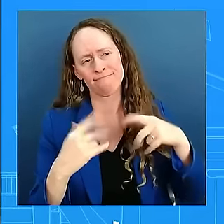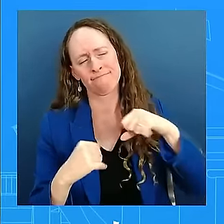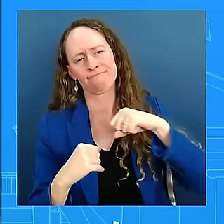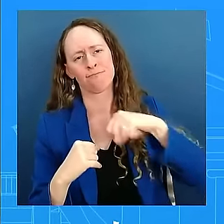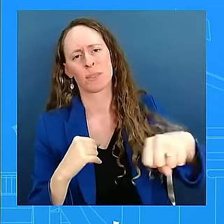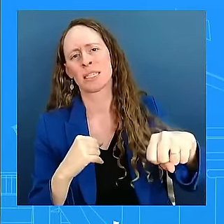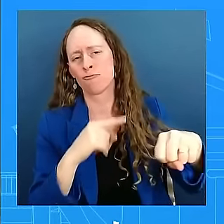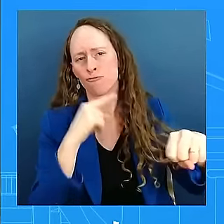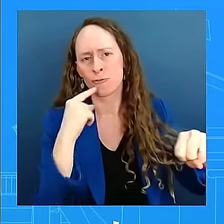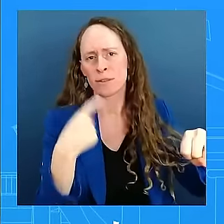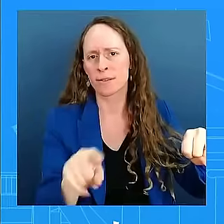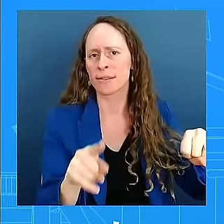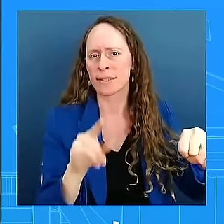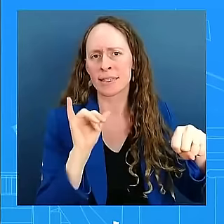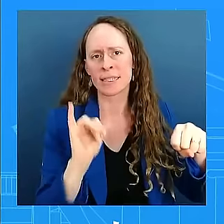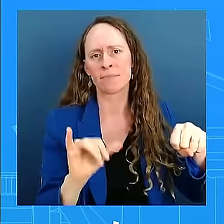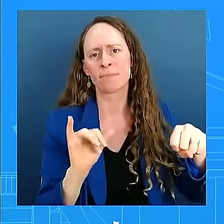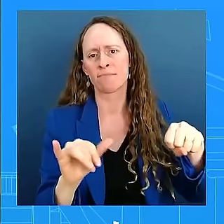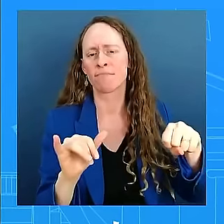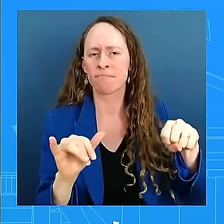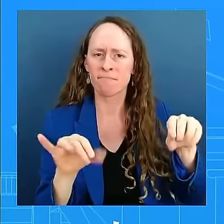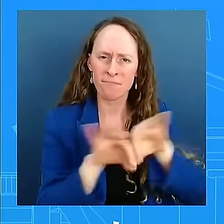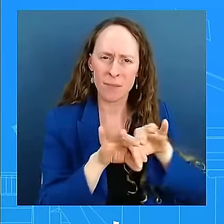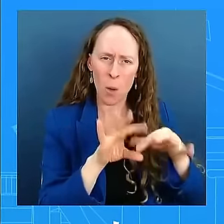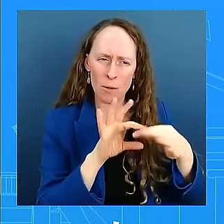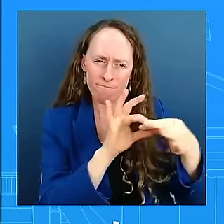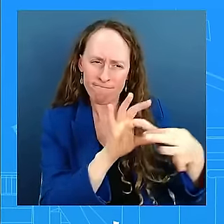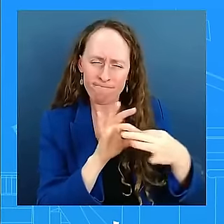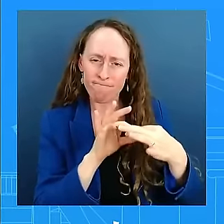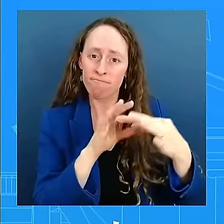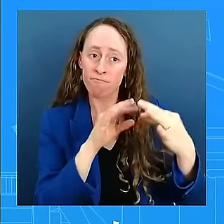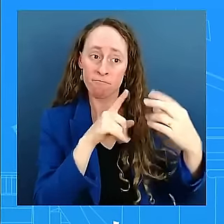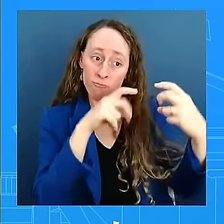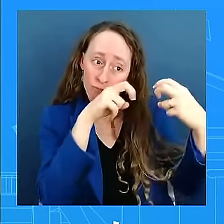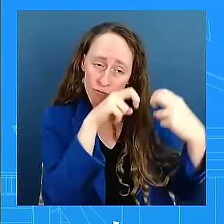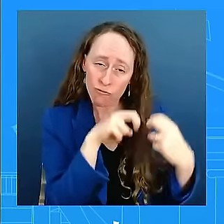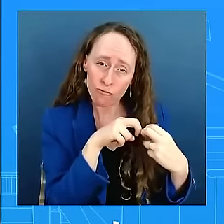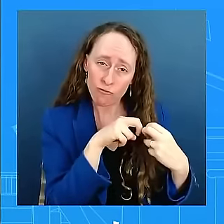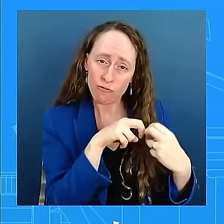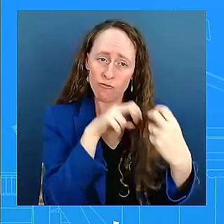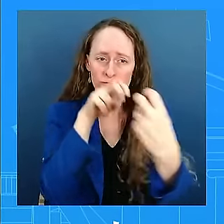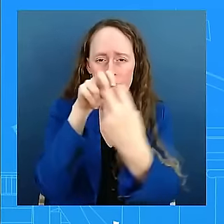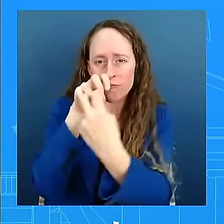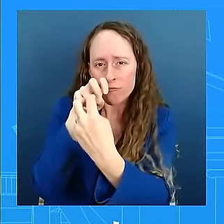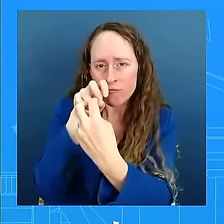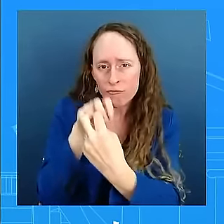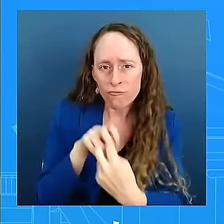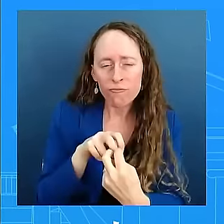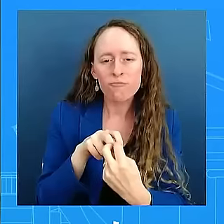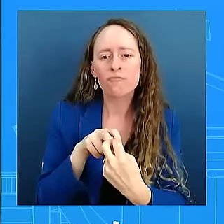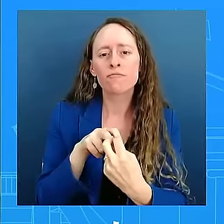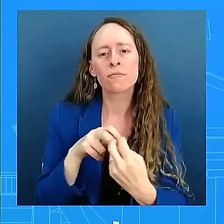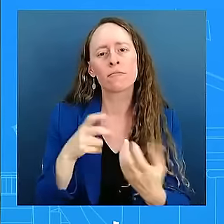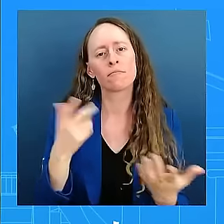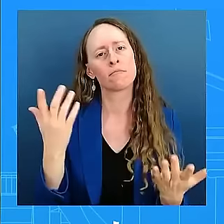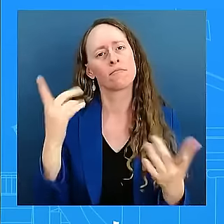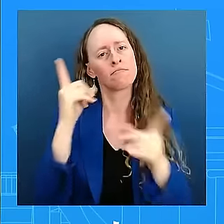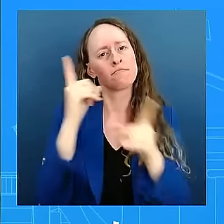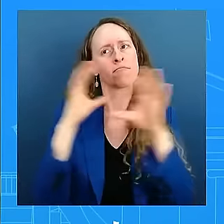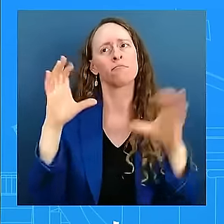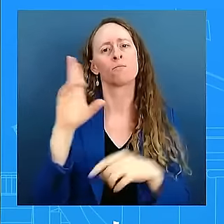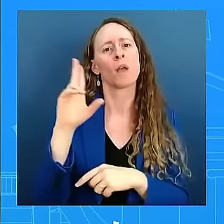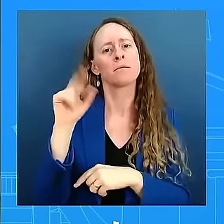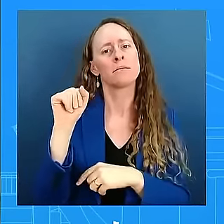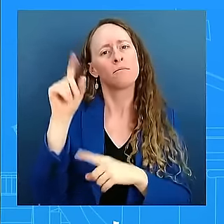those partners, but also to what we're trying to do on behalf of this country, on behalf of Americans. And so